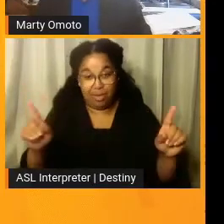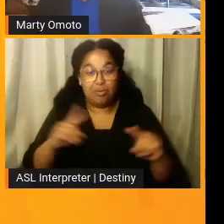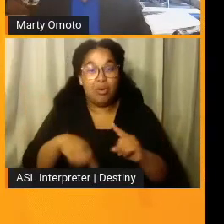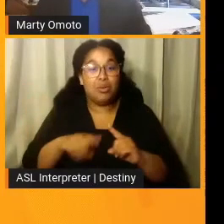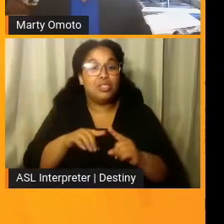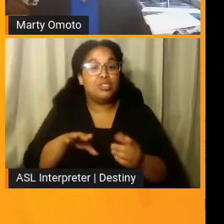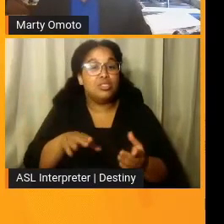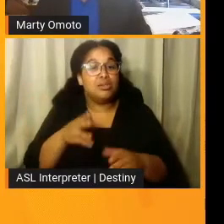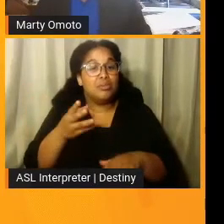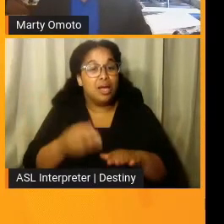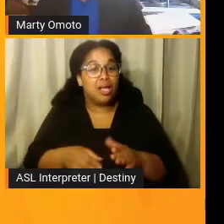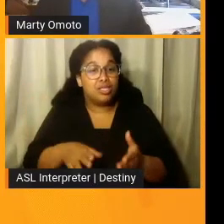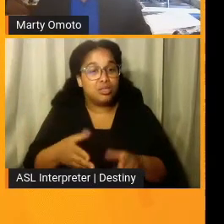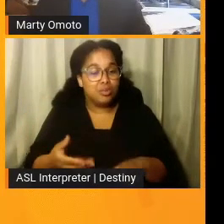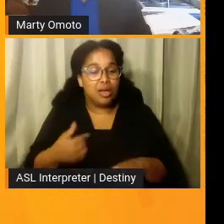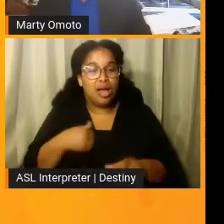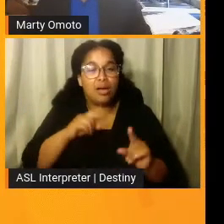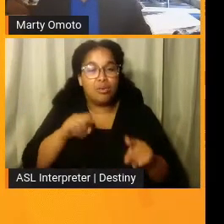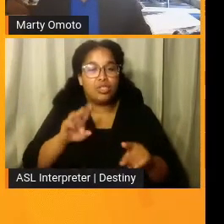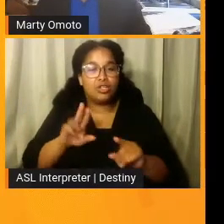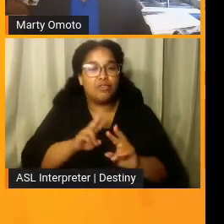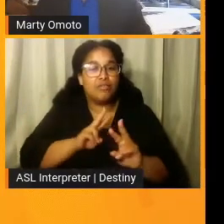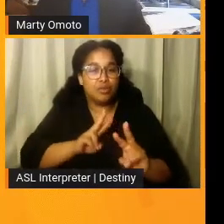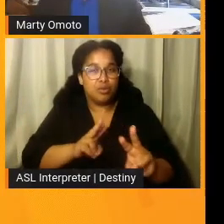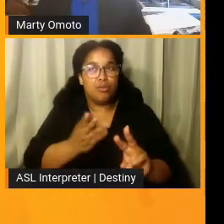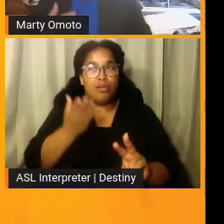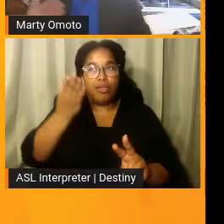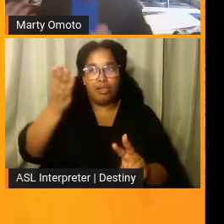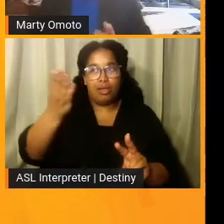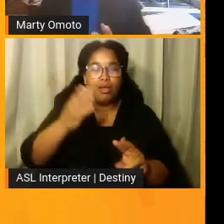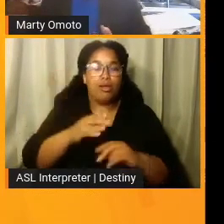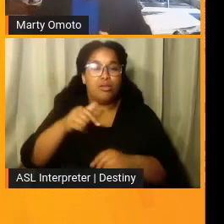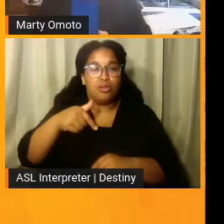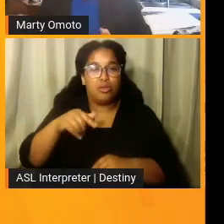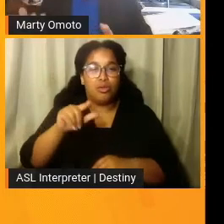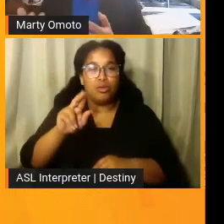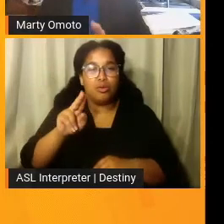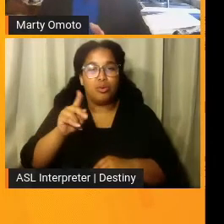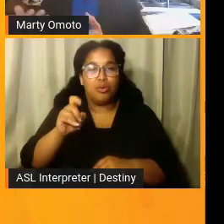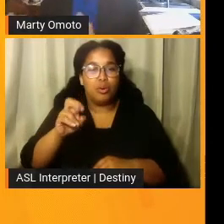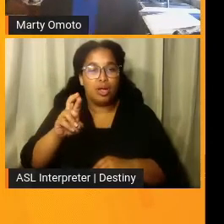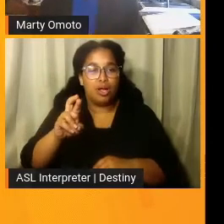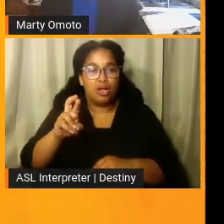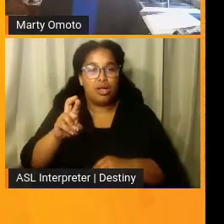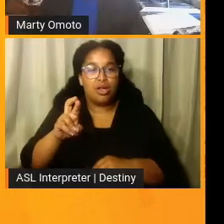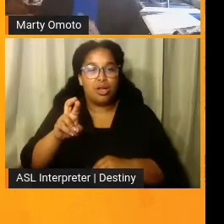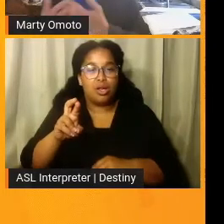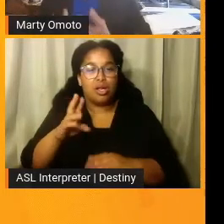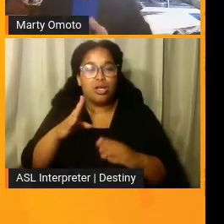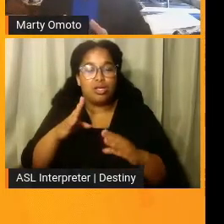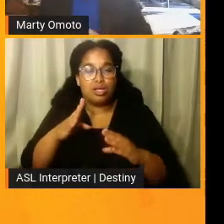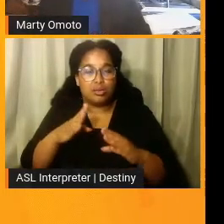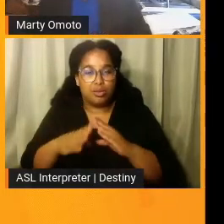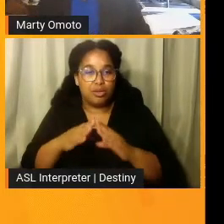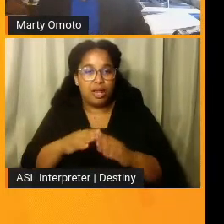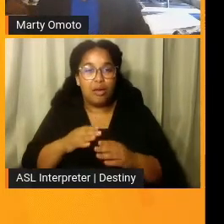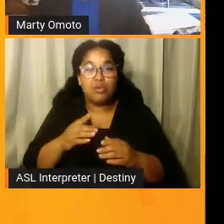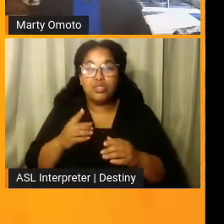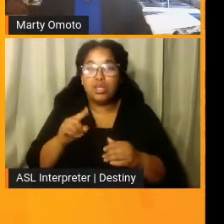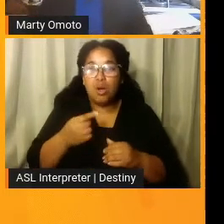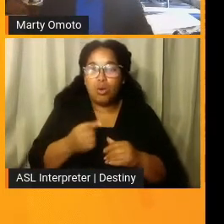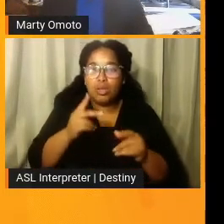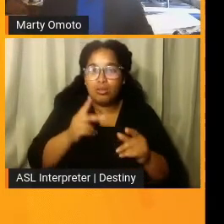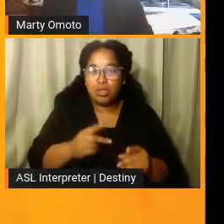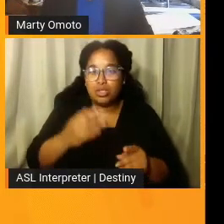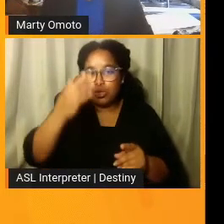away, um, I attended her funeral up there and I was the only person who knew of her past working as an advocate